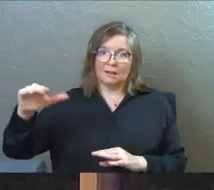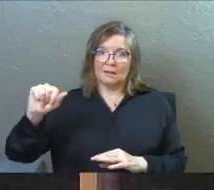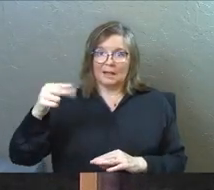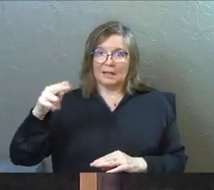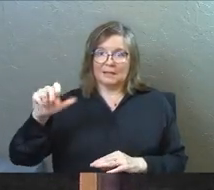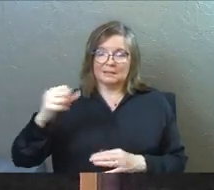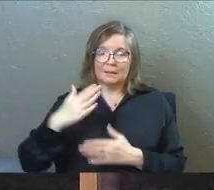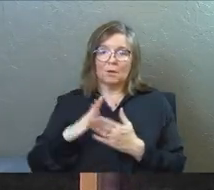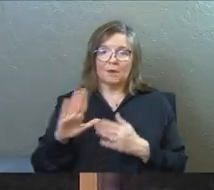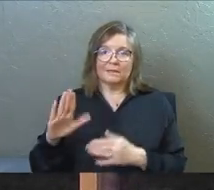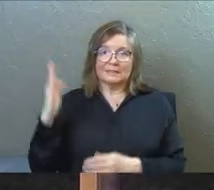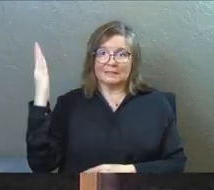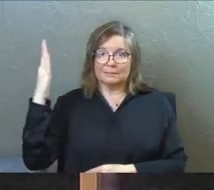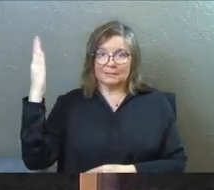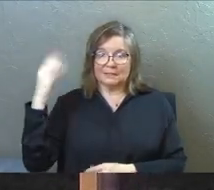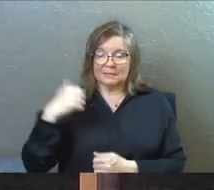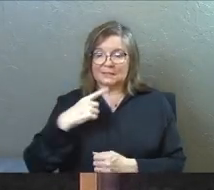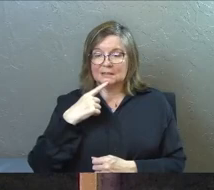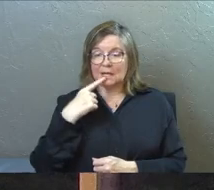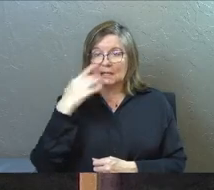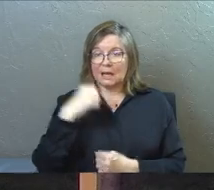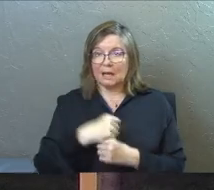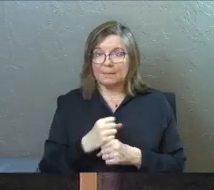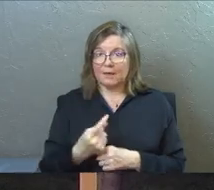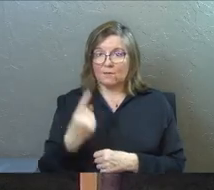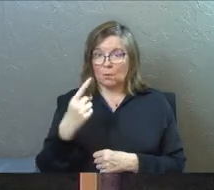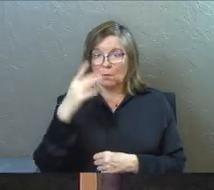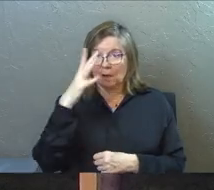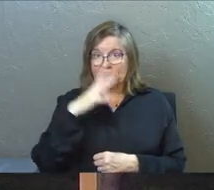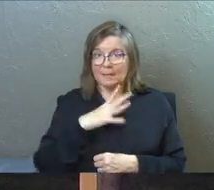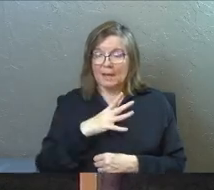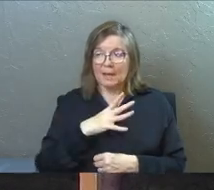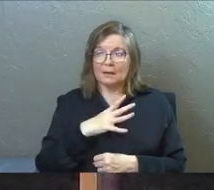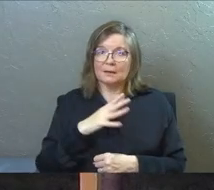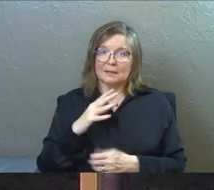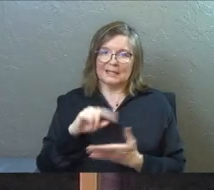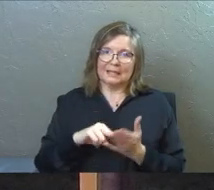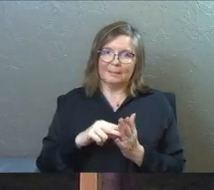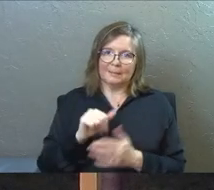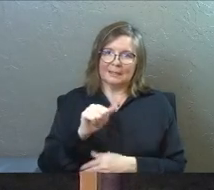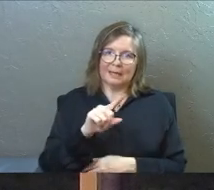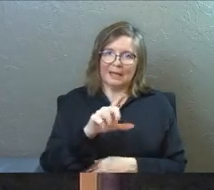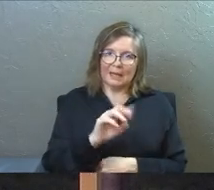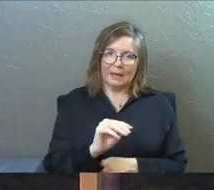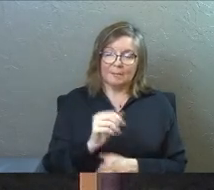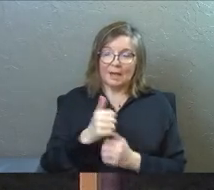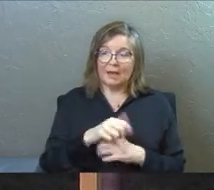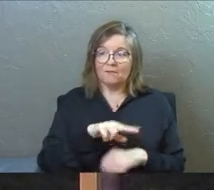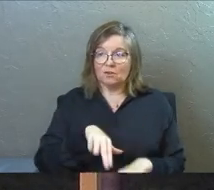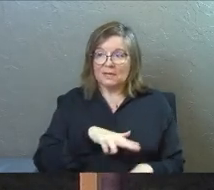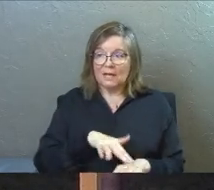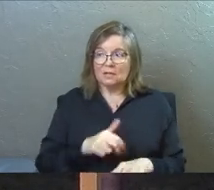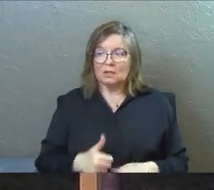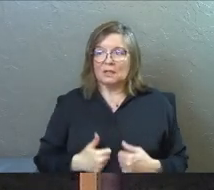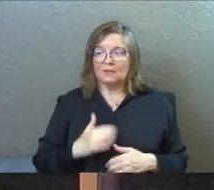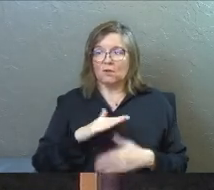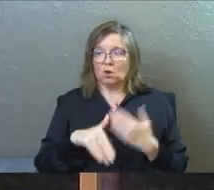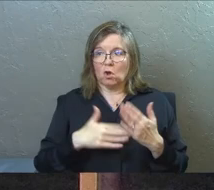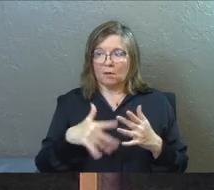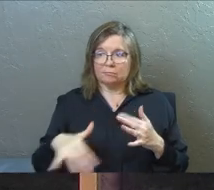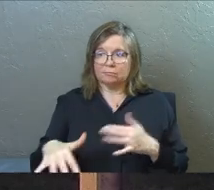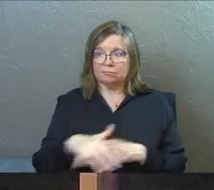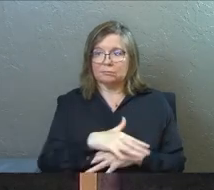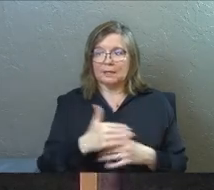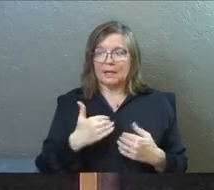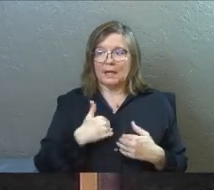This is part of his speech that he makes. He says, and God made from one man, he means Adam there, every nation of mankind to live on all the face